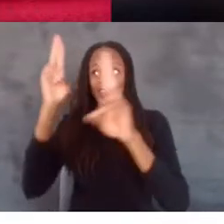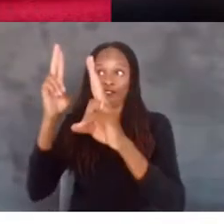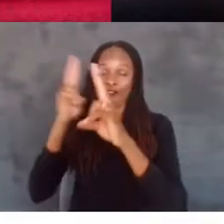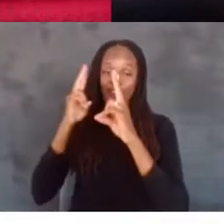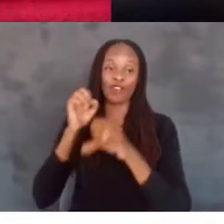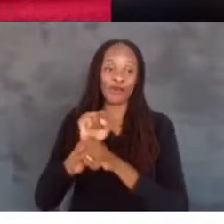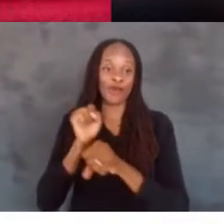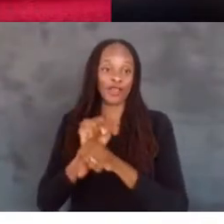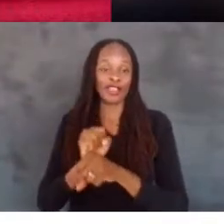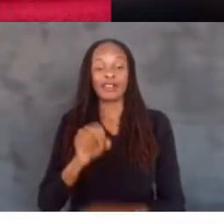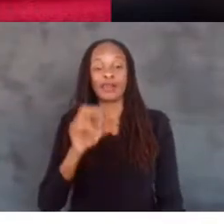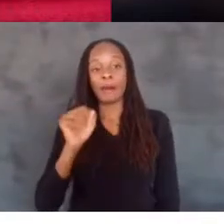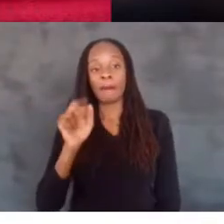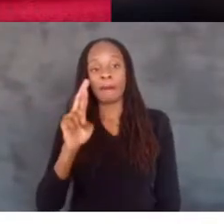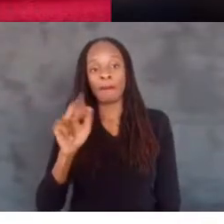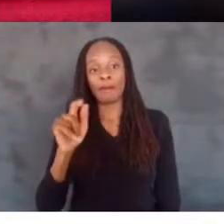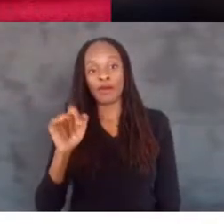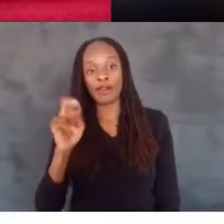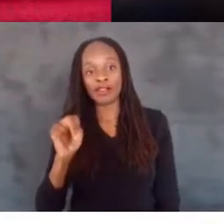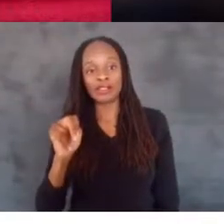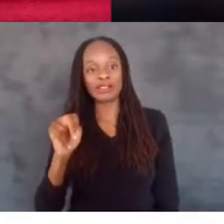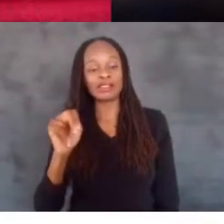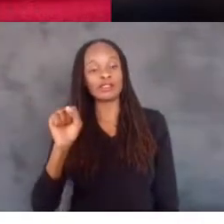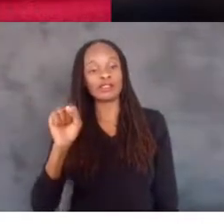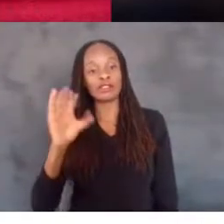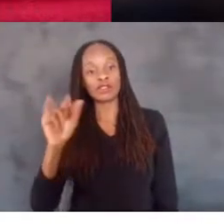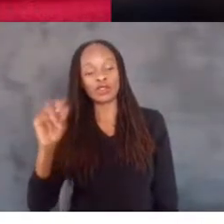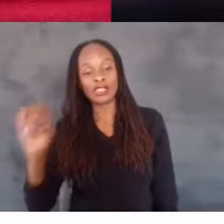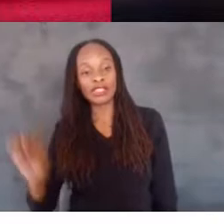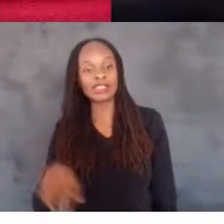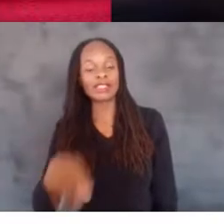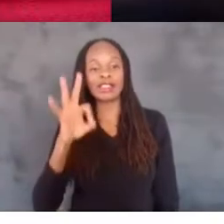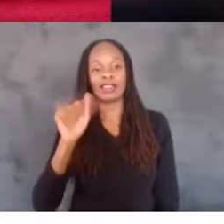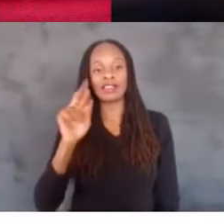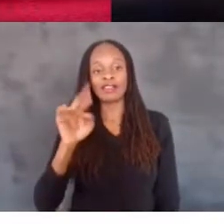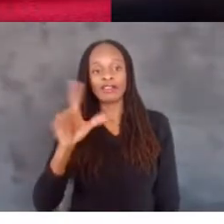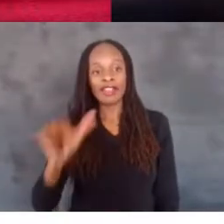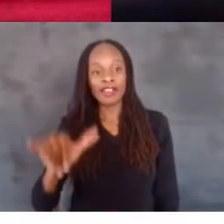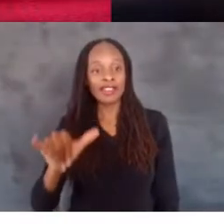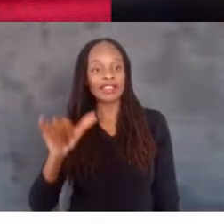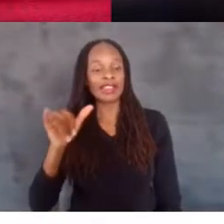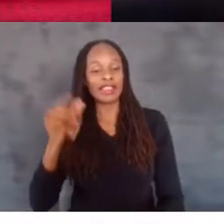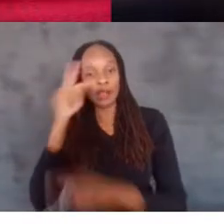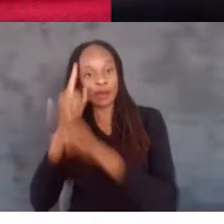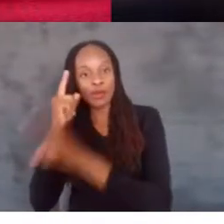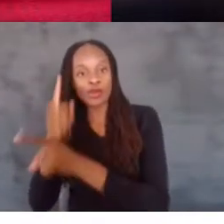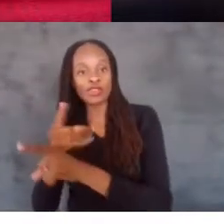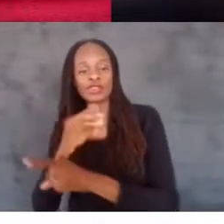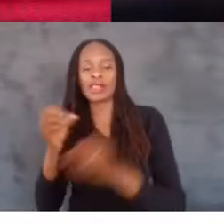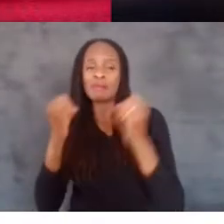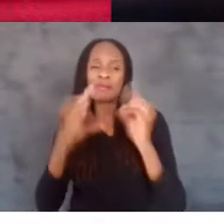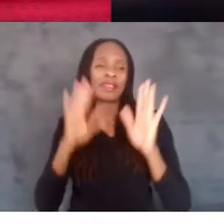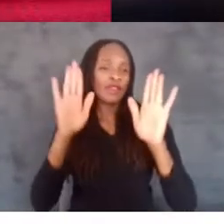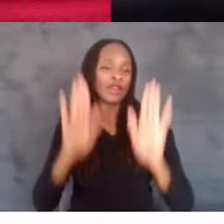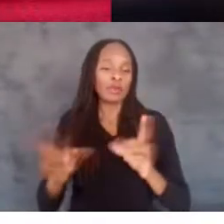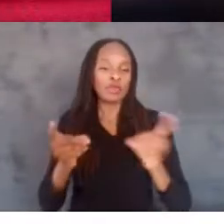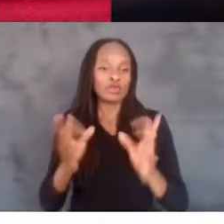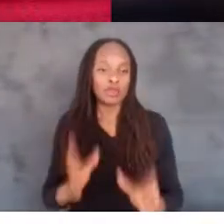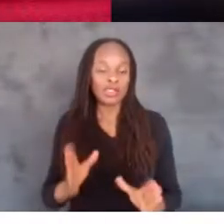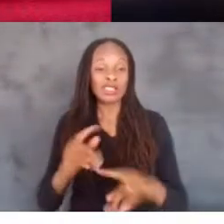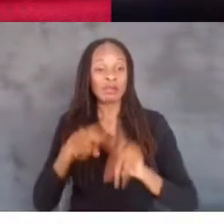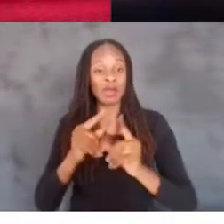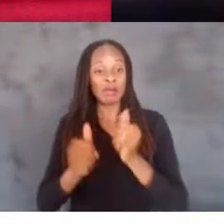the Farley Brothers, and a lot of amazing directors and creative people. But the majority of my work has been self-driven.